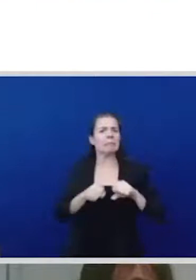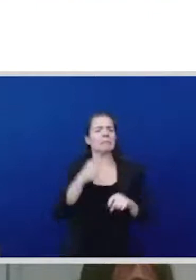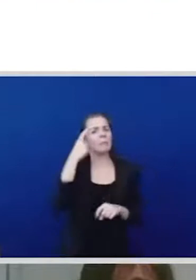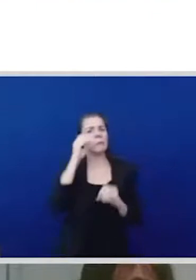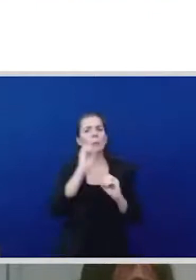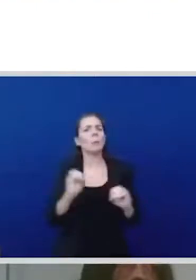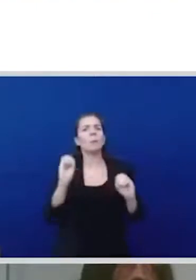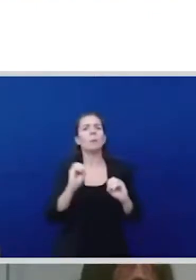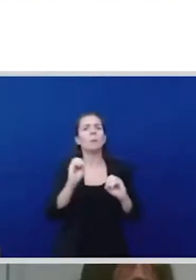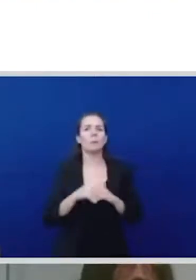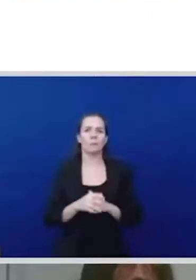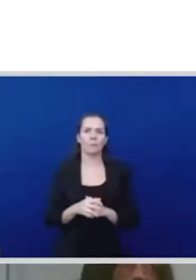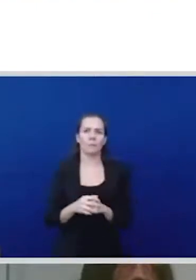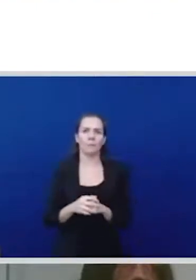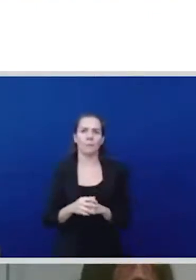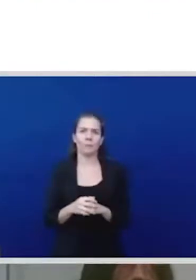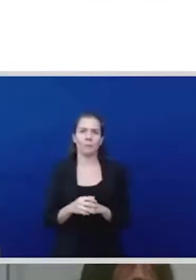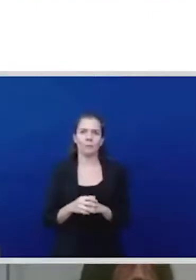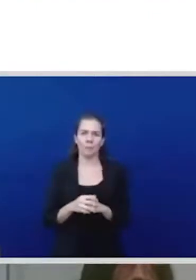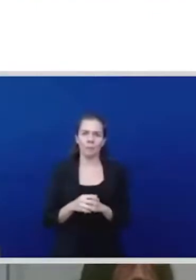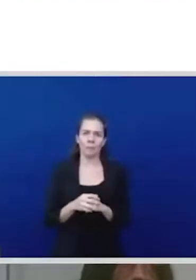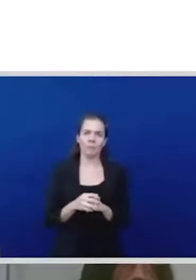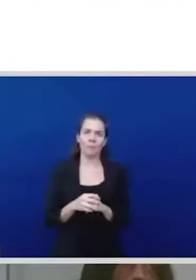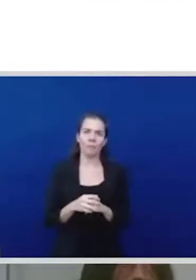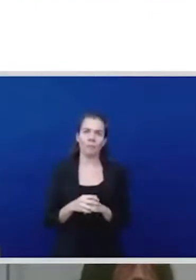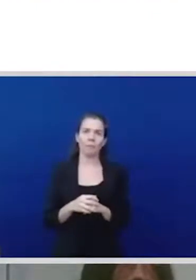the UN